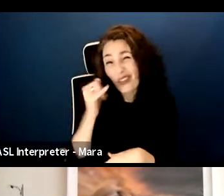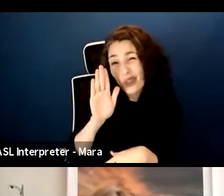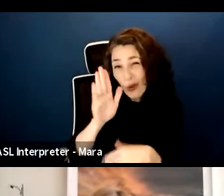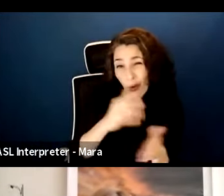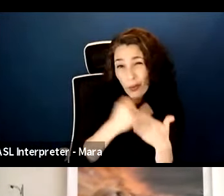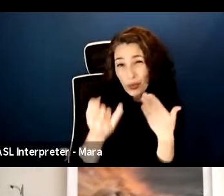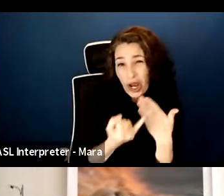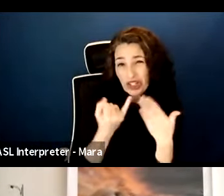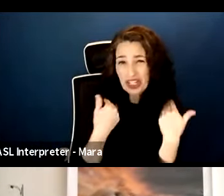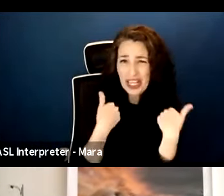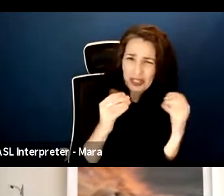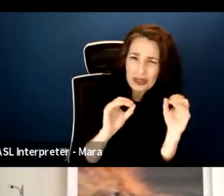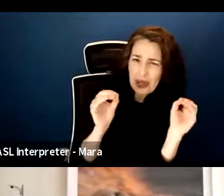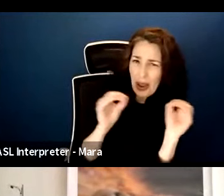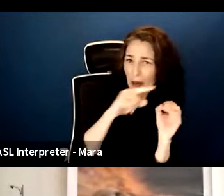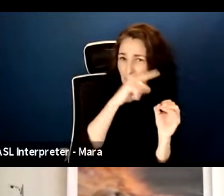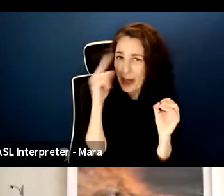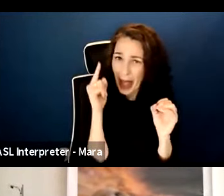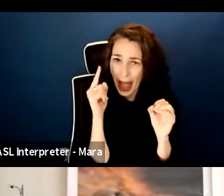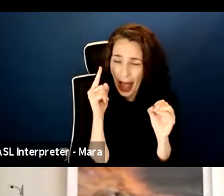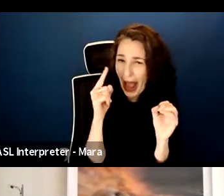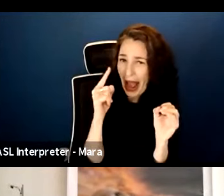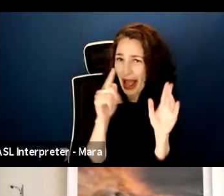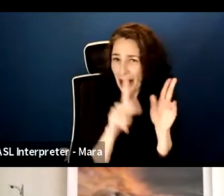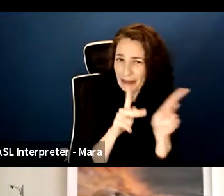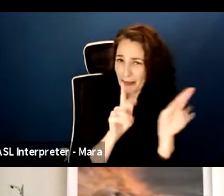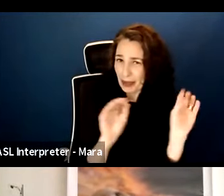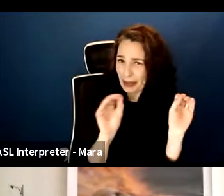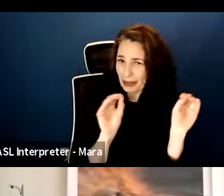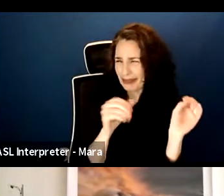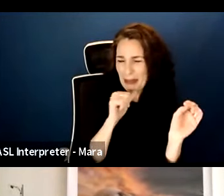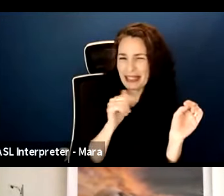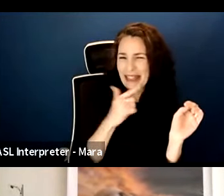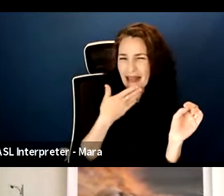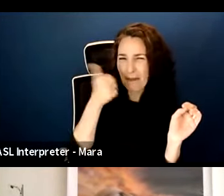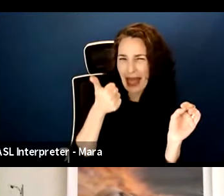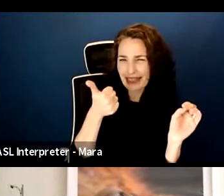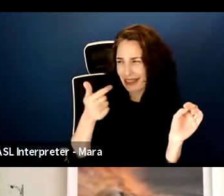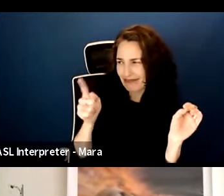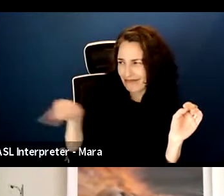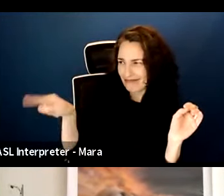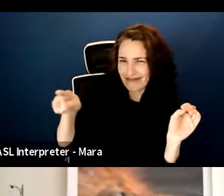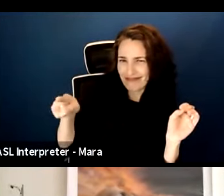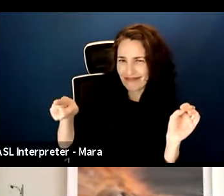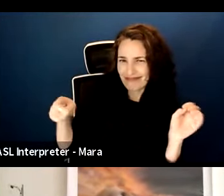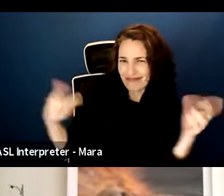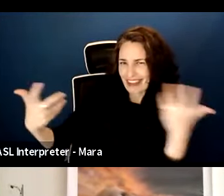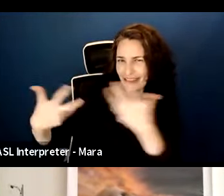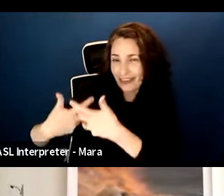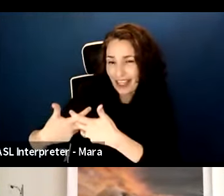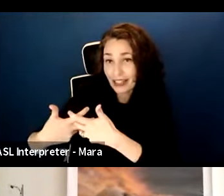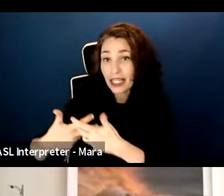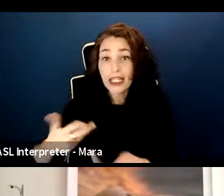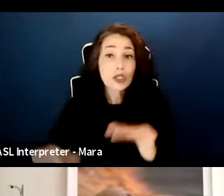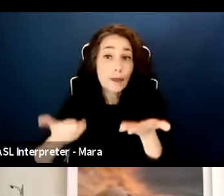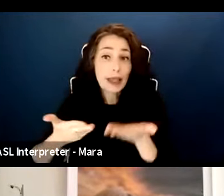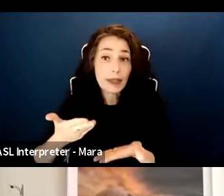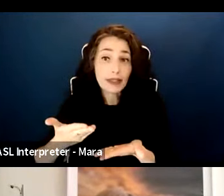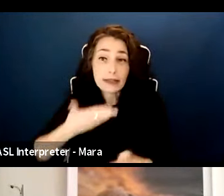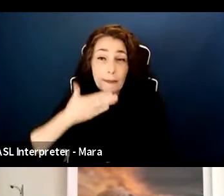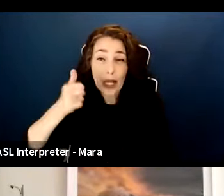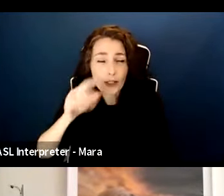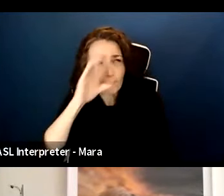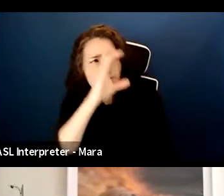that's not where you want to submit your film. But there, there might be some other area. And, and that's the thing. Like a lot of times